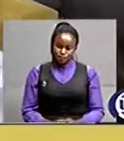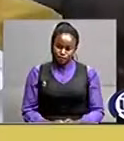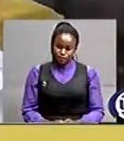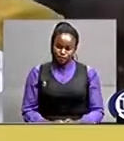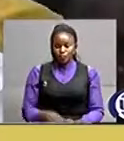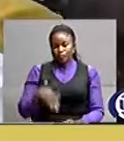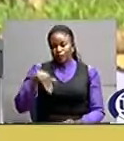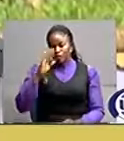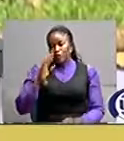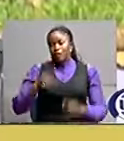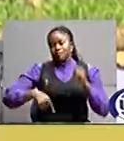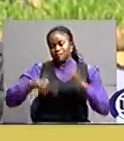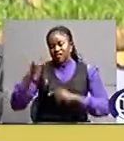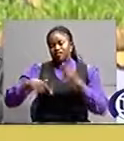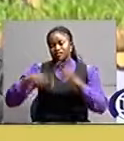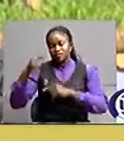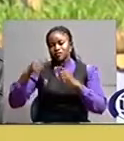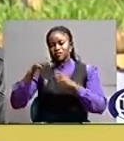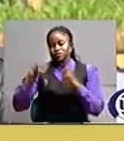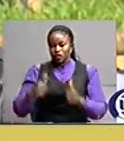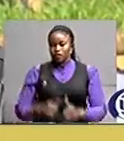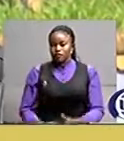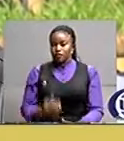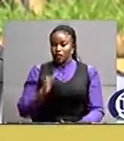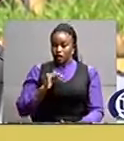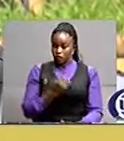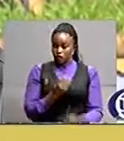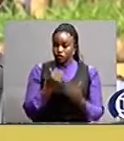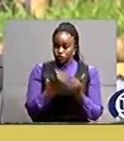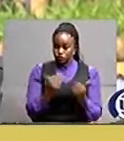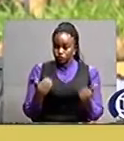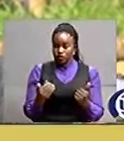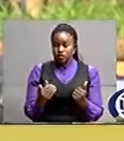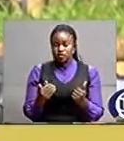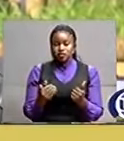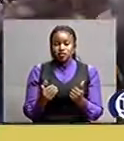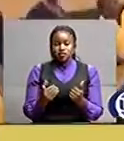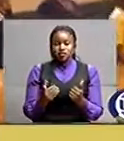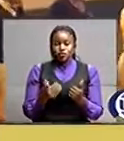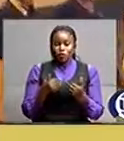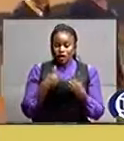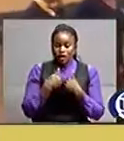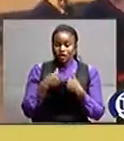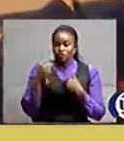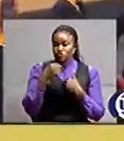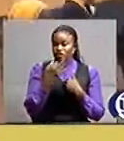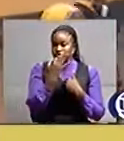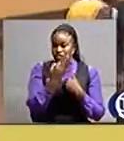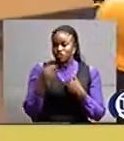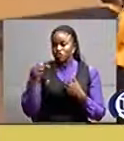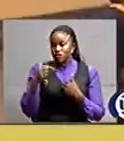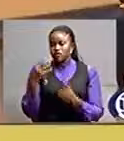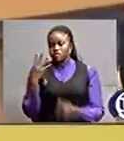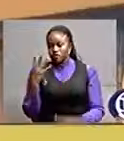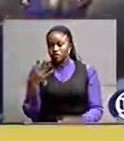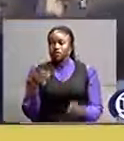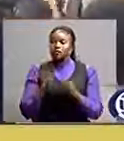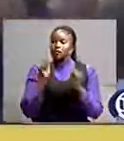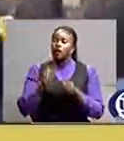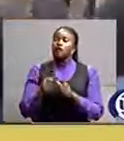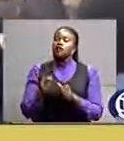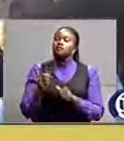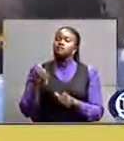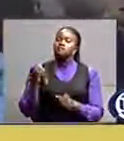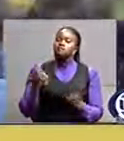scores we have. Our children, or the candidates who had grade 3 and grade 4, in senior 4, still can come back, because